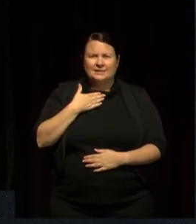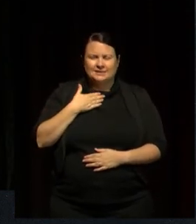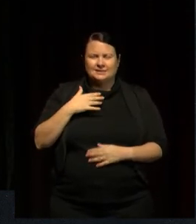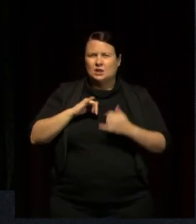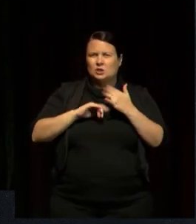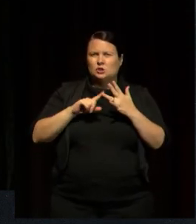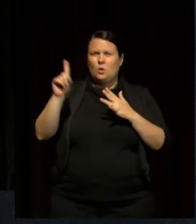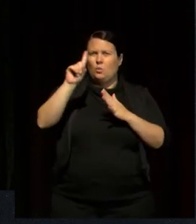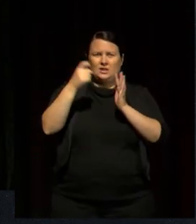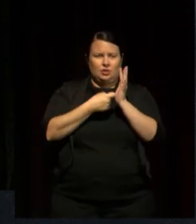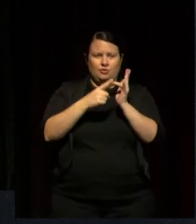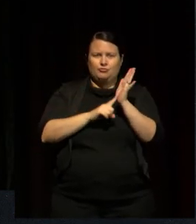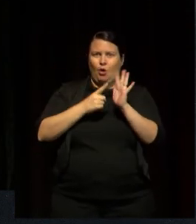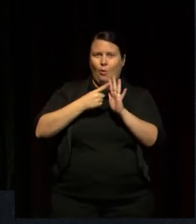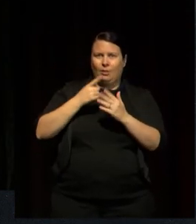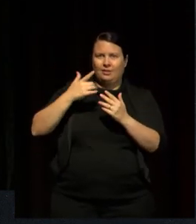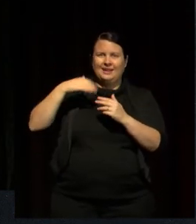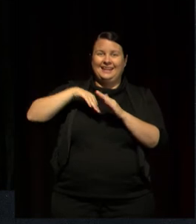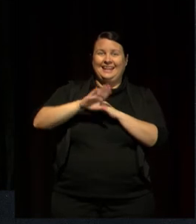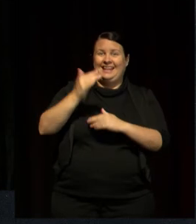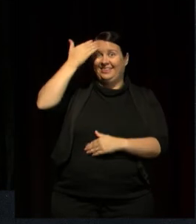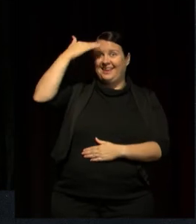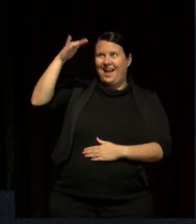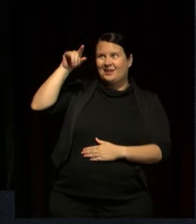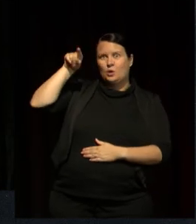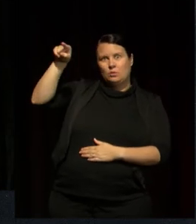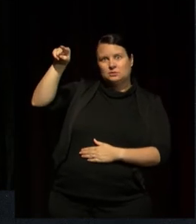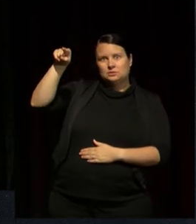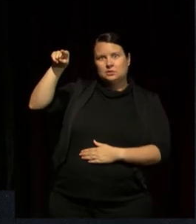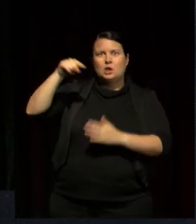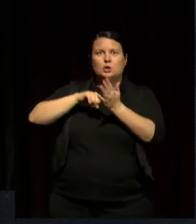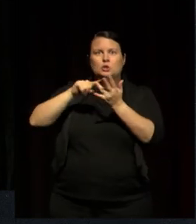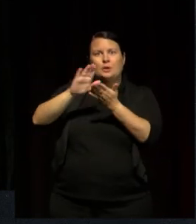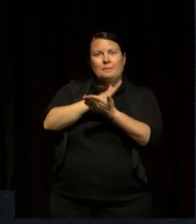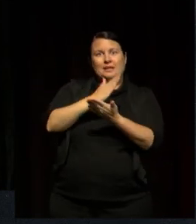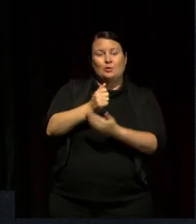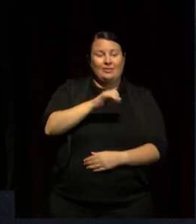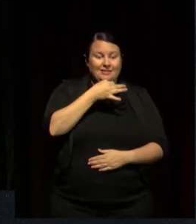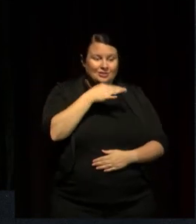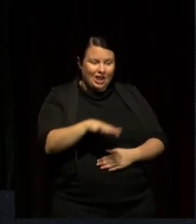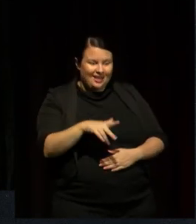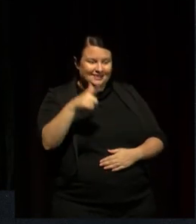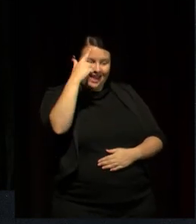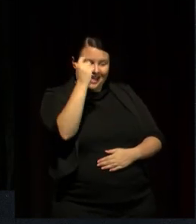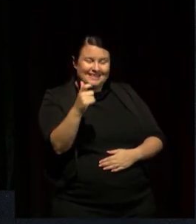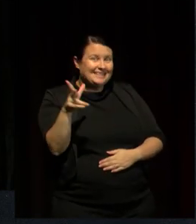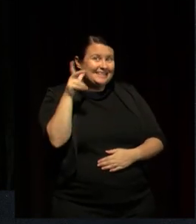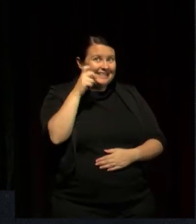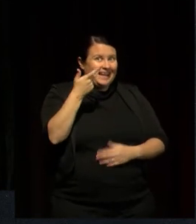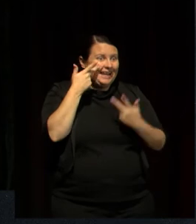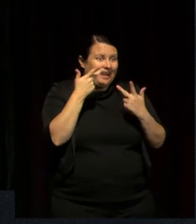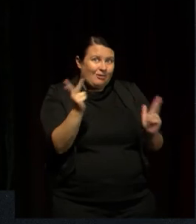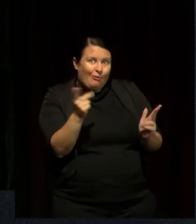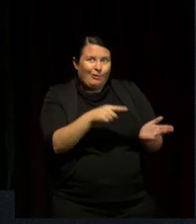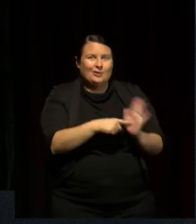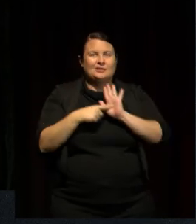of the adult in making children's ideas seen and heard? So there's a big power differential